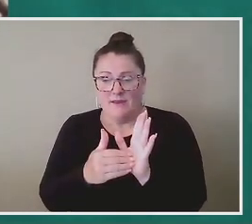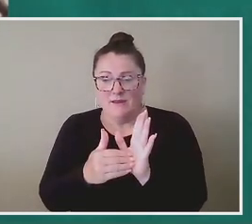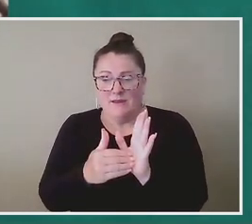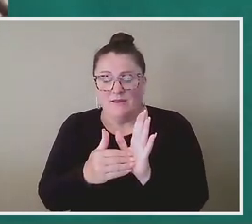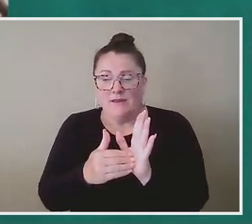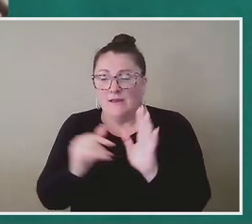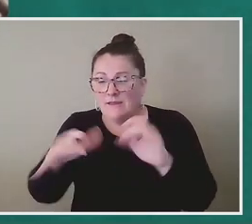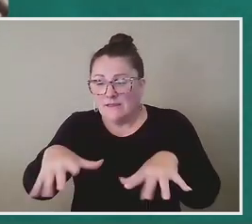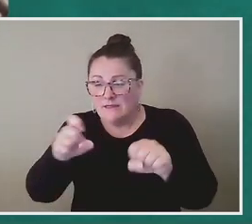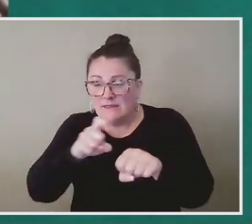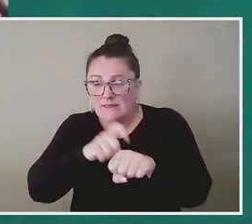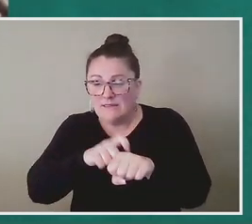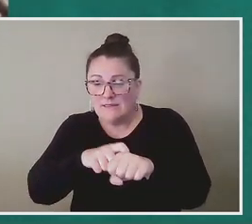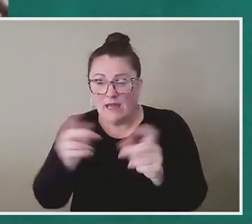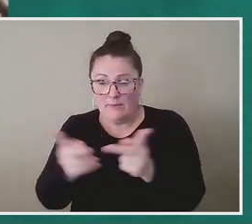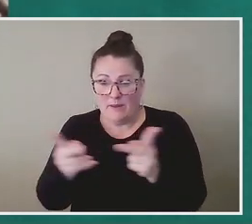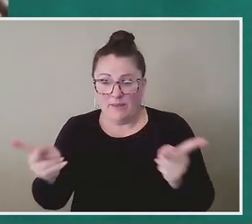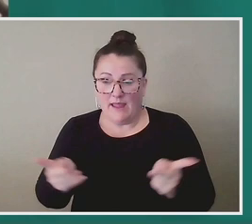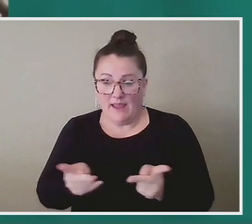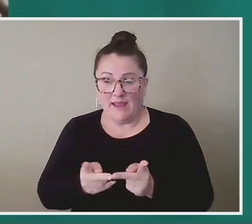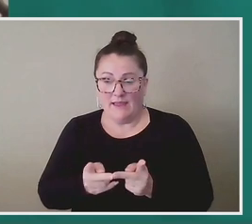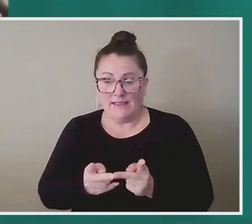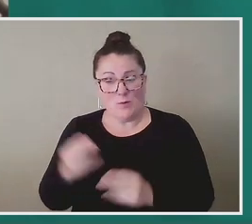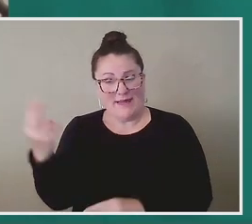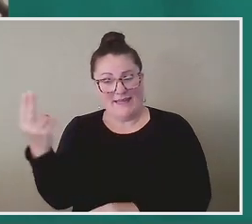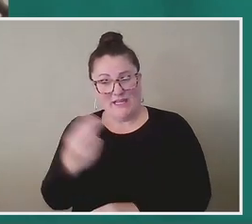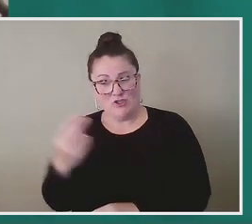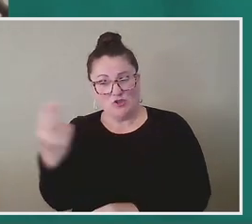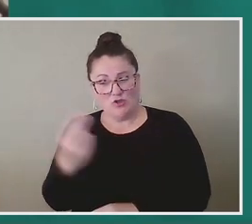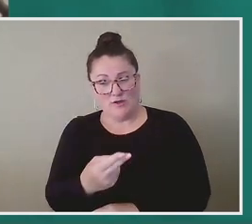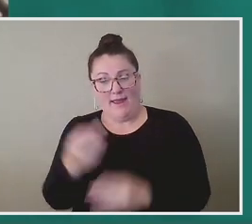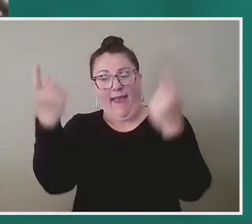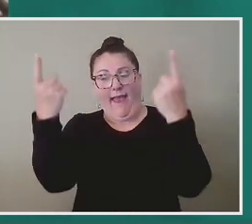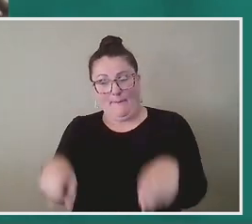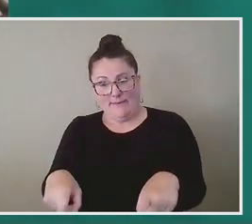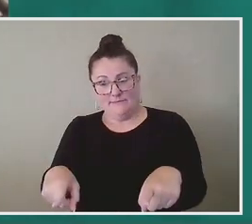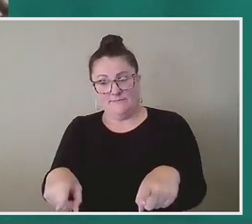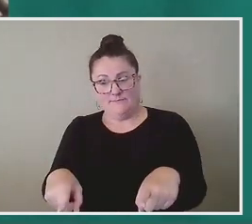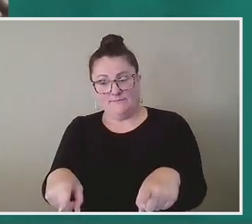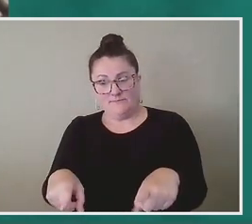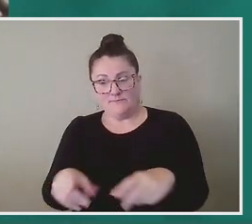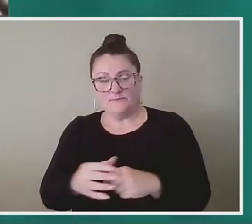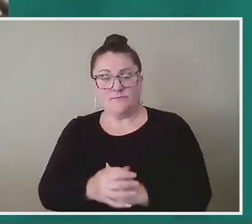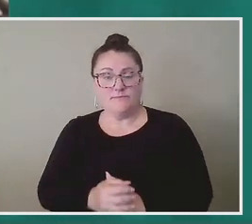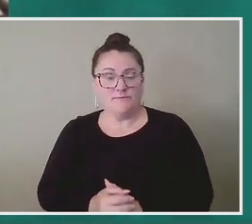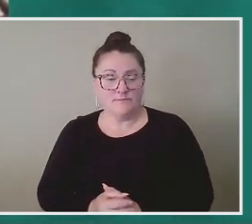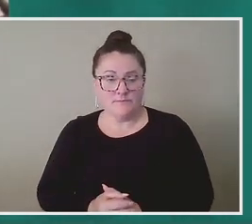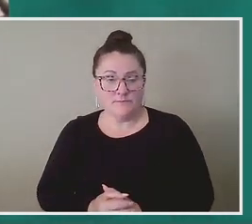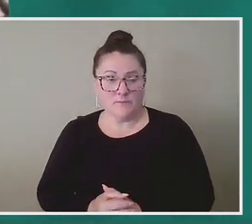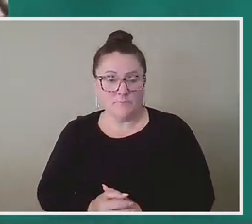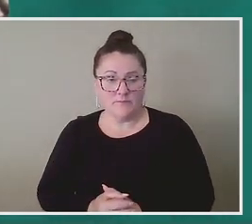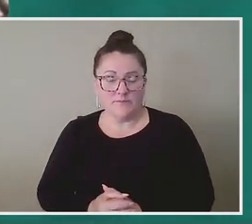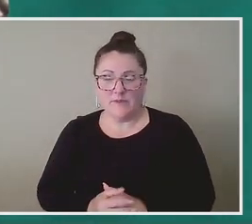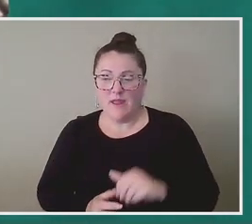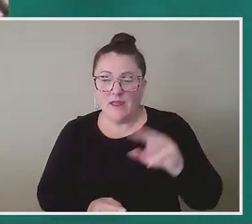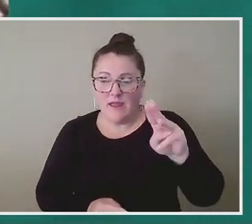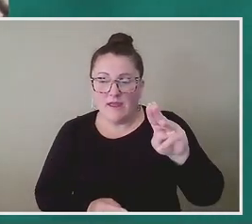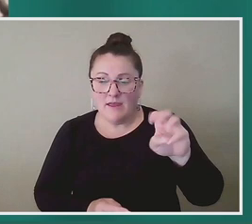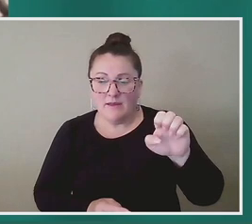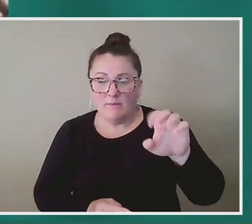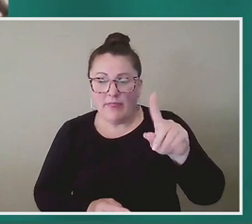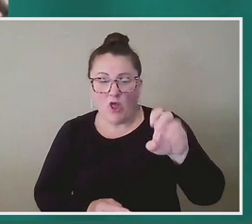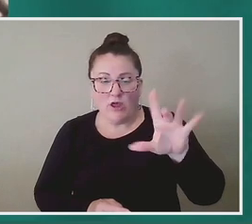spending time in a place where history happened. Um, and so, you know, the mythology, uh,